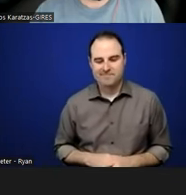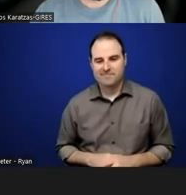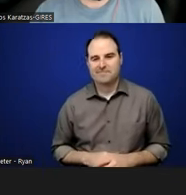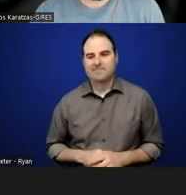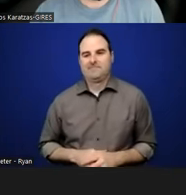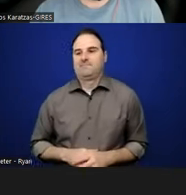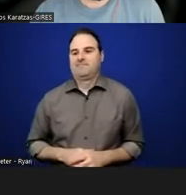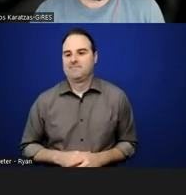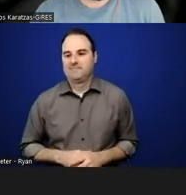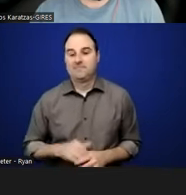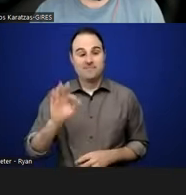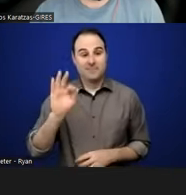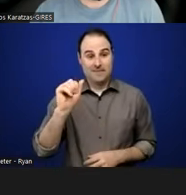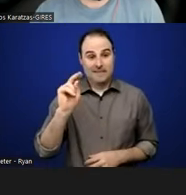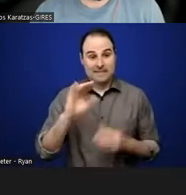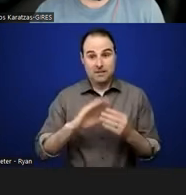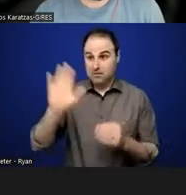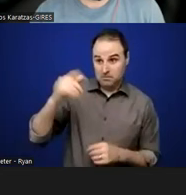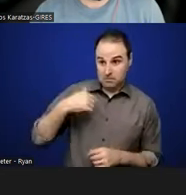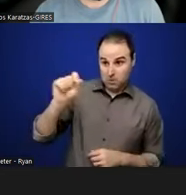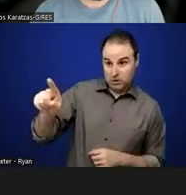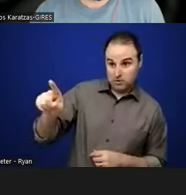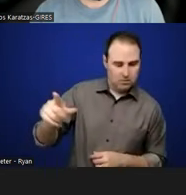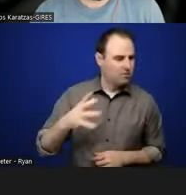I have a question, Mark. Oh, yeah, Bethany, go ahead.